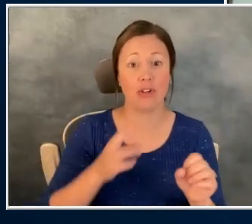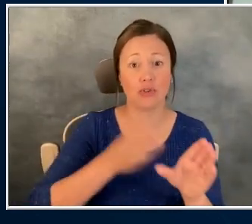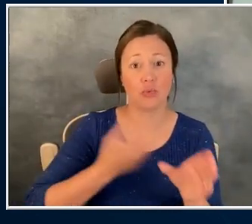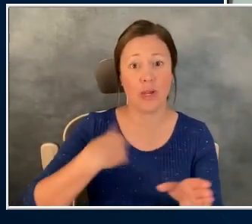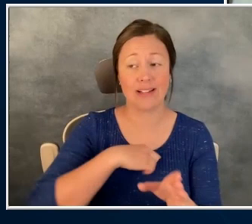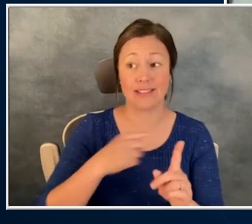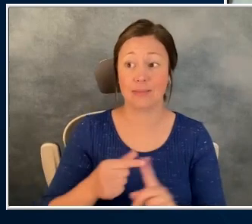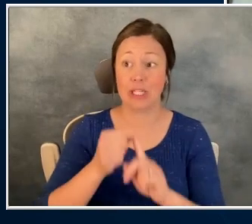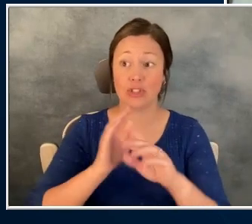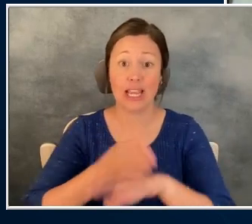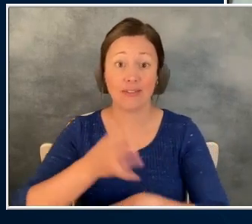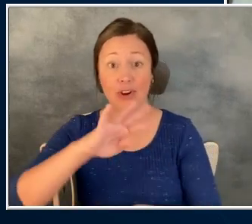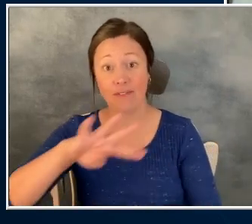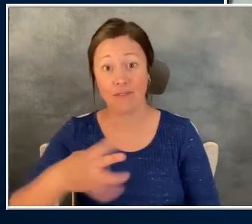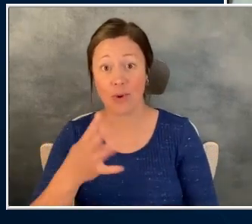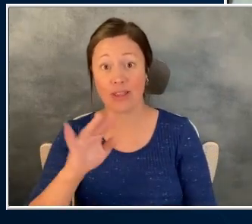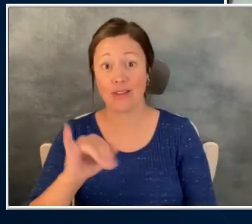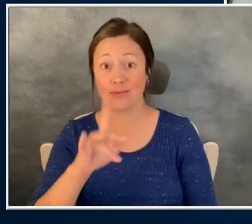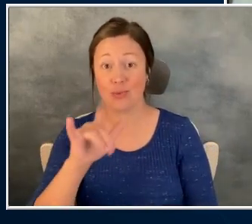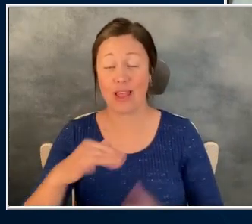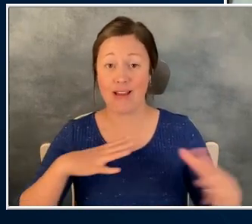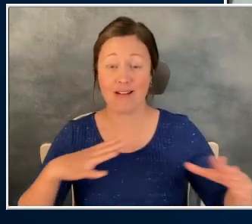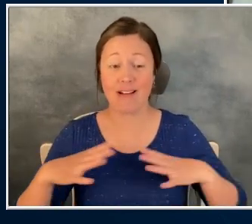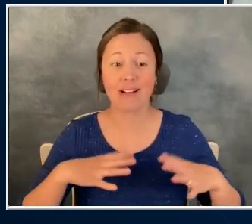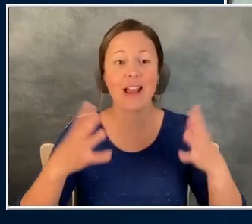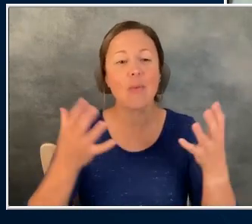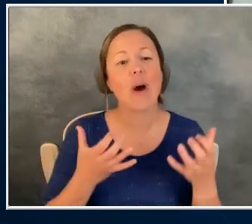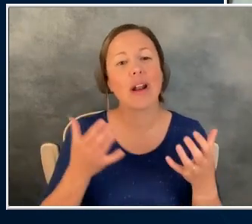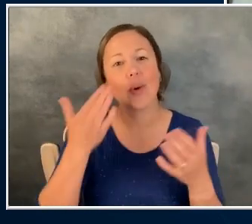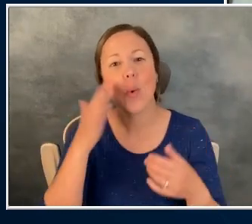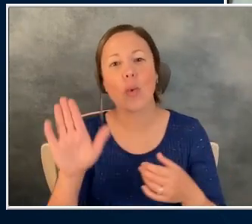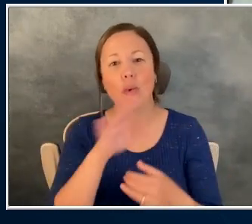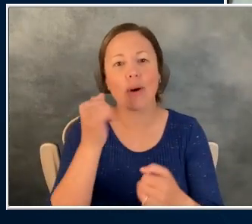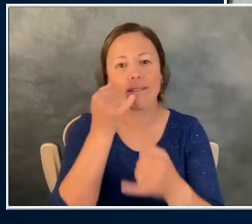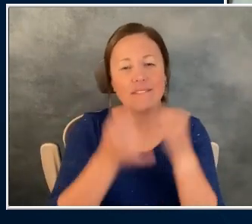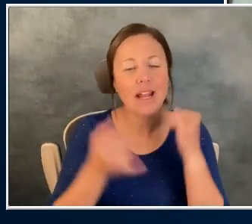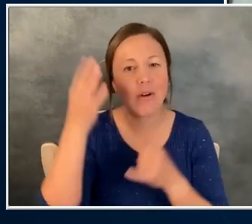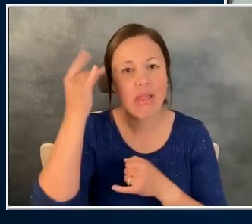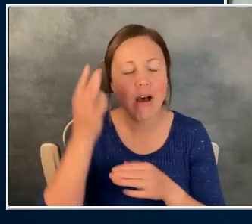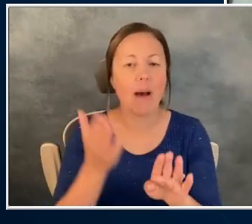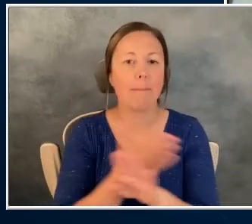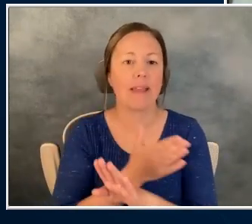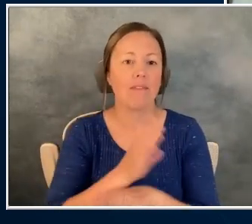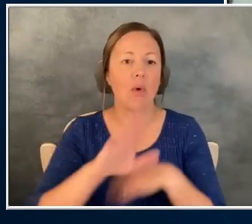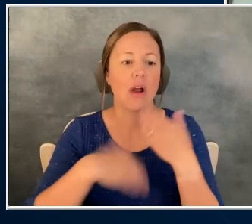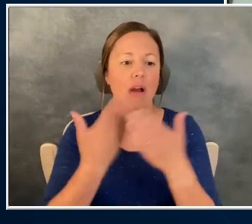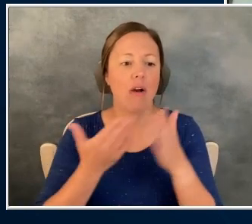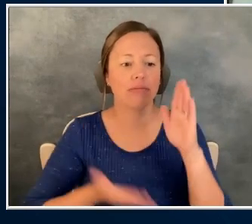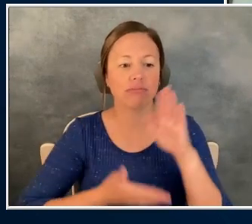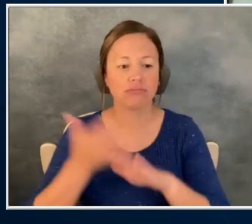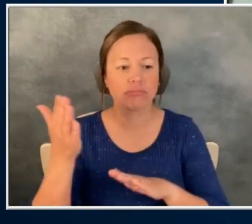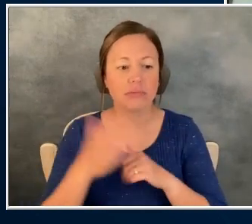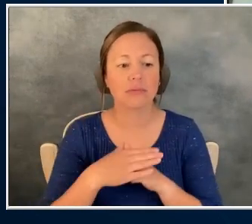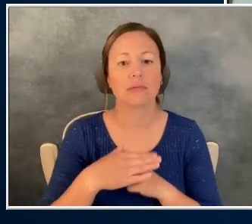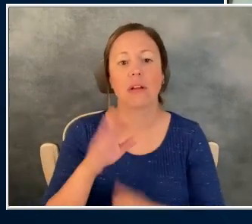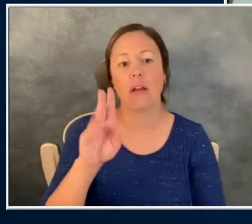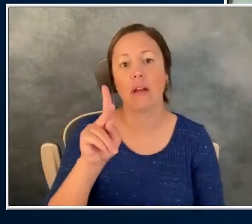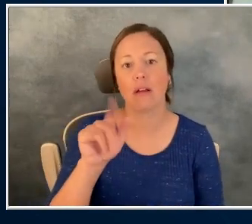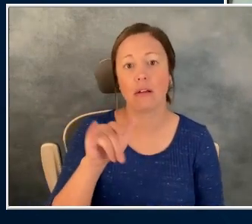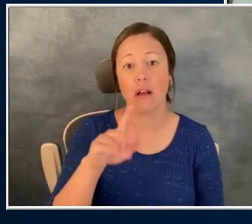4th of July holiday. So I, I want to hear your final thoughts before we all head out and Kyle, I'll start with you.